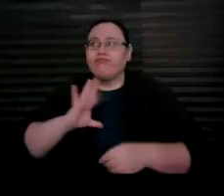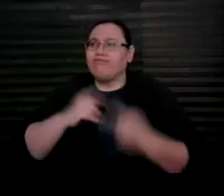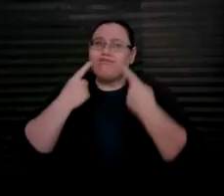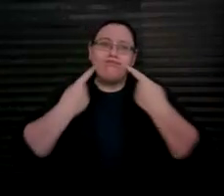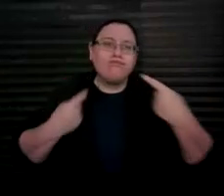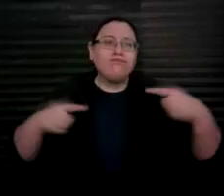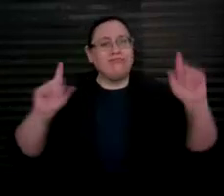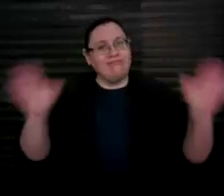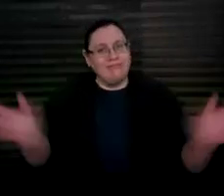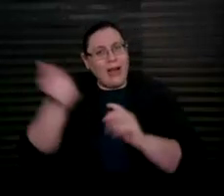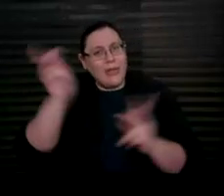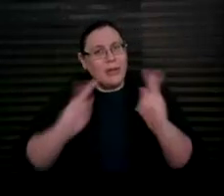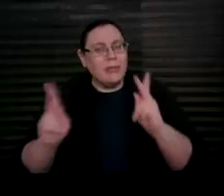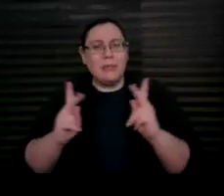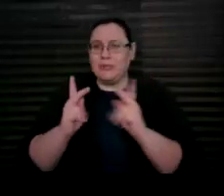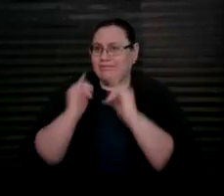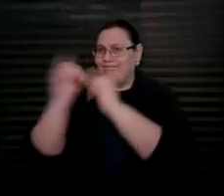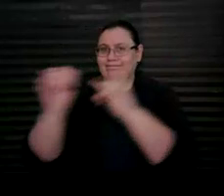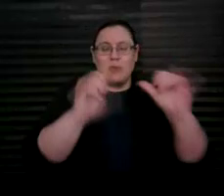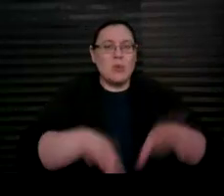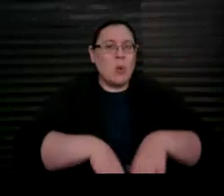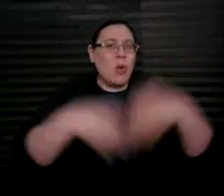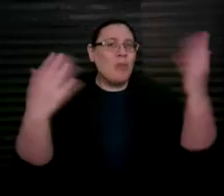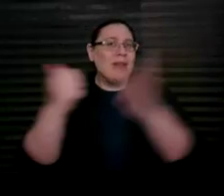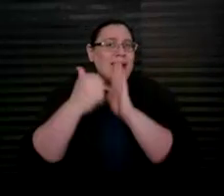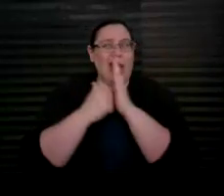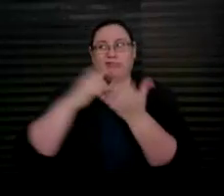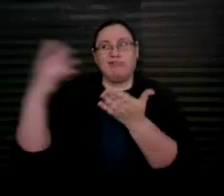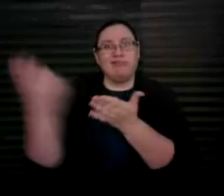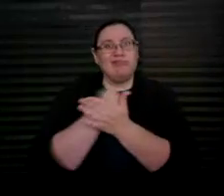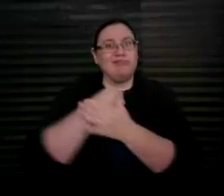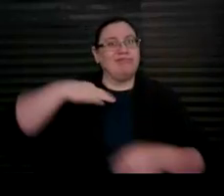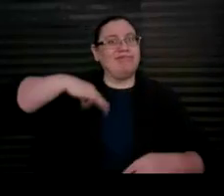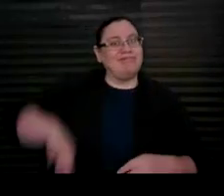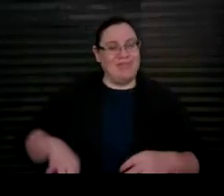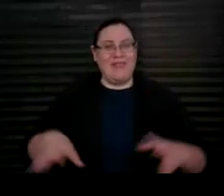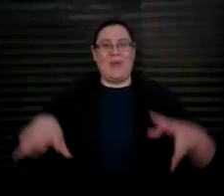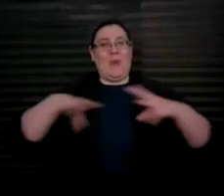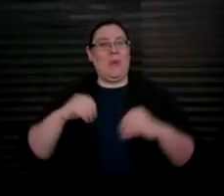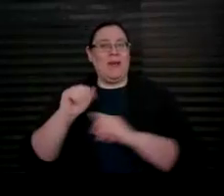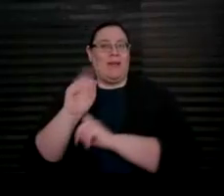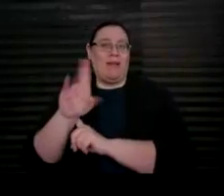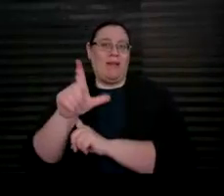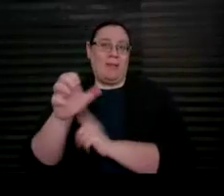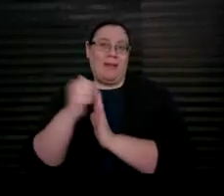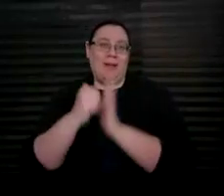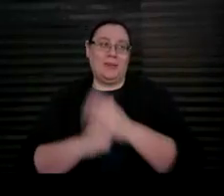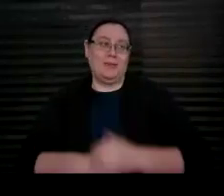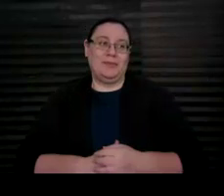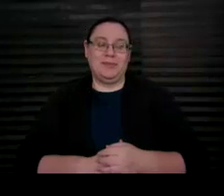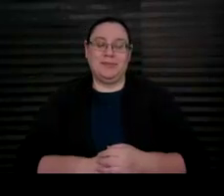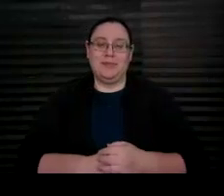others to open and maximize the benefits of • Owning an ABLE account or owning